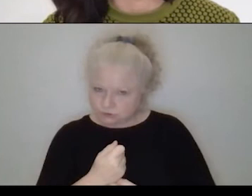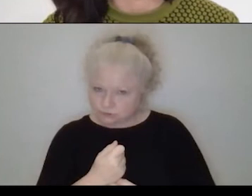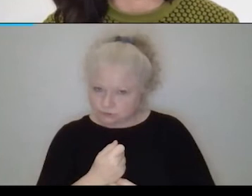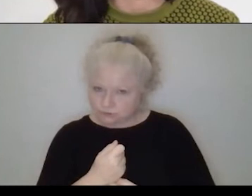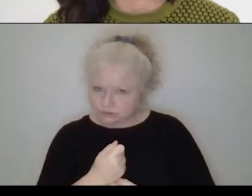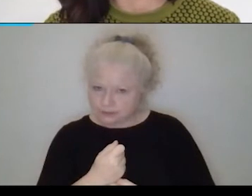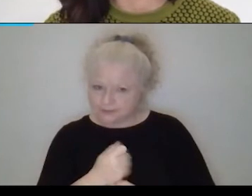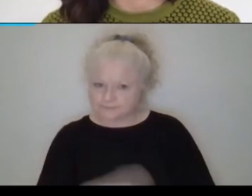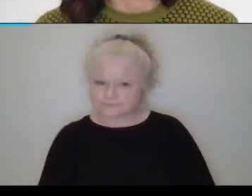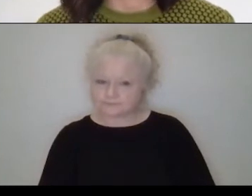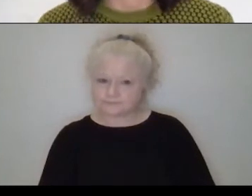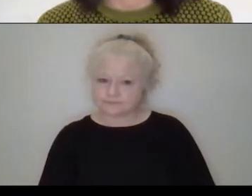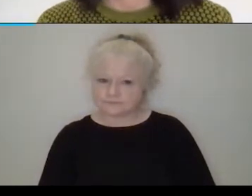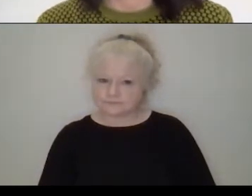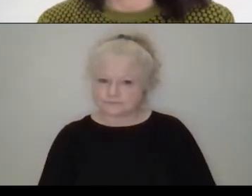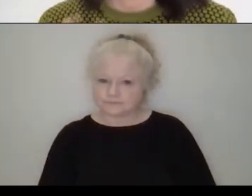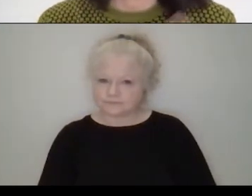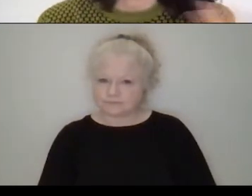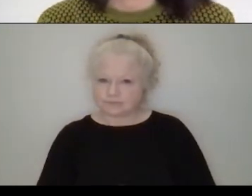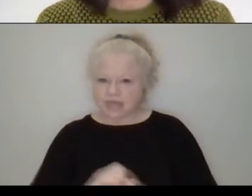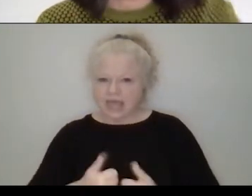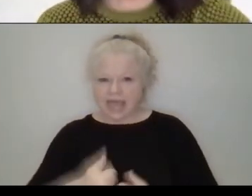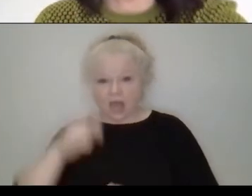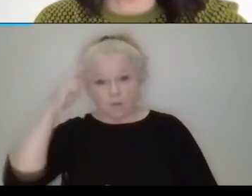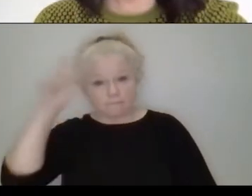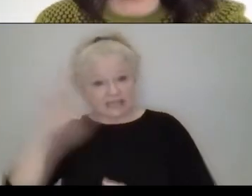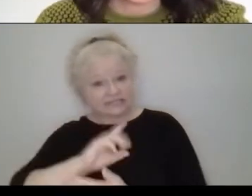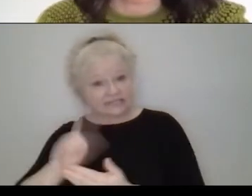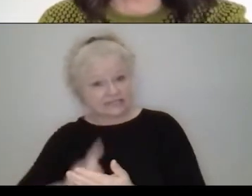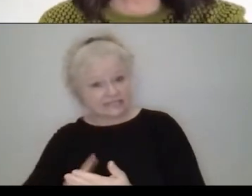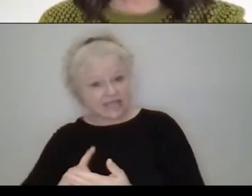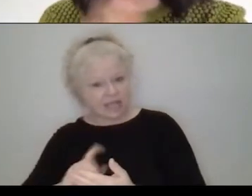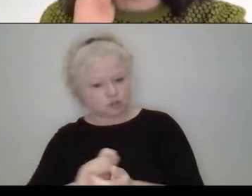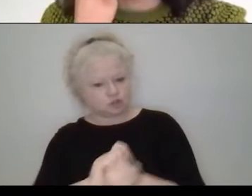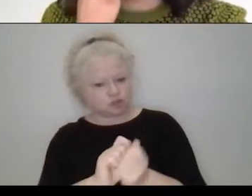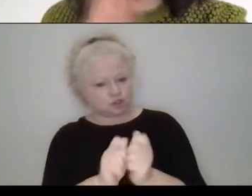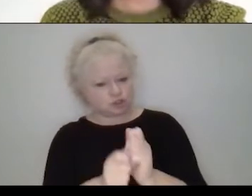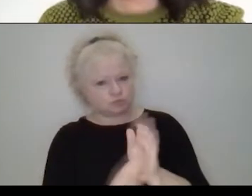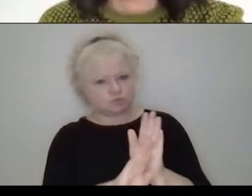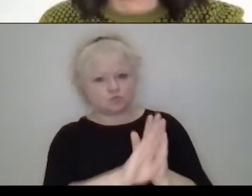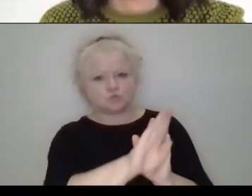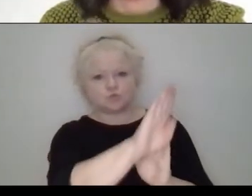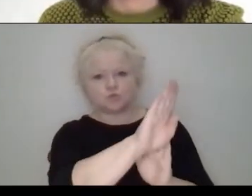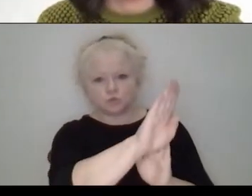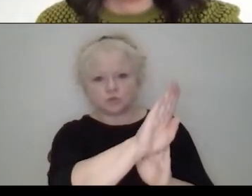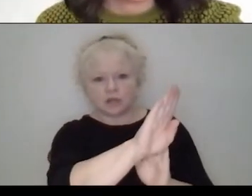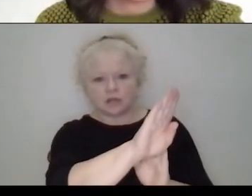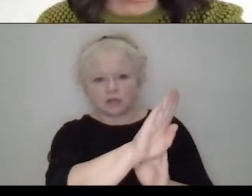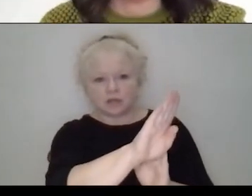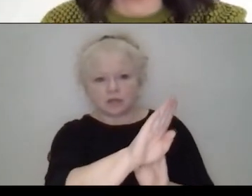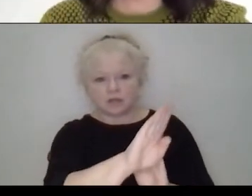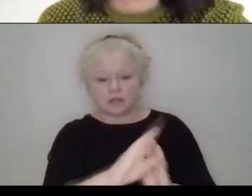to also see how the Mexican design is developing and how, um, like handmade